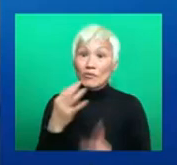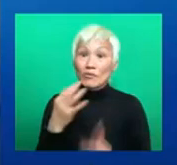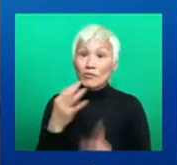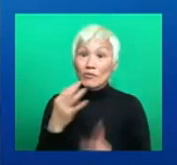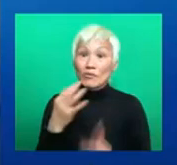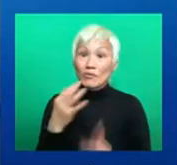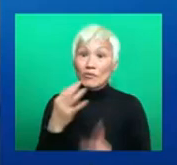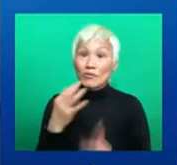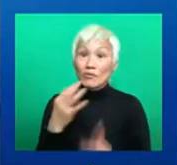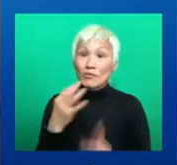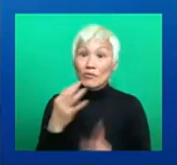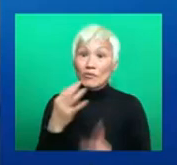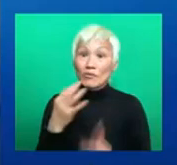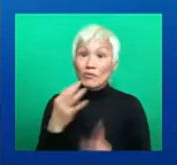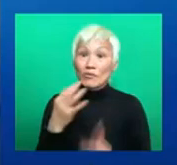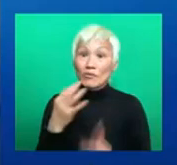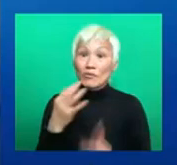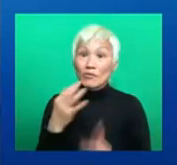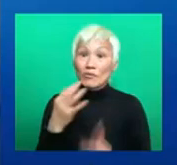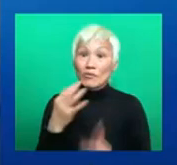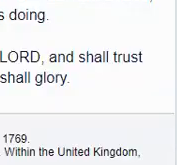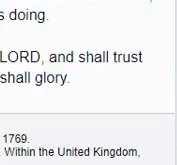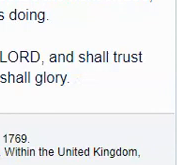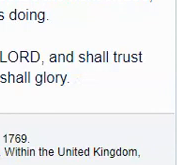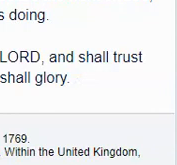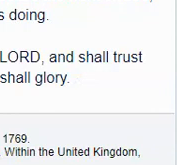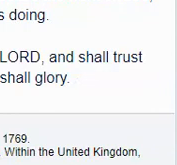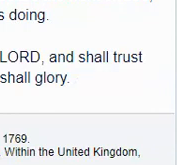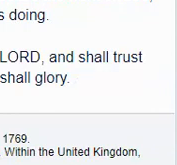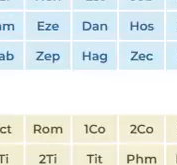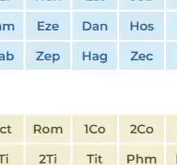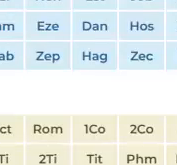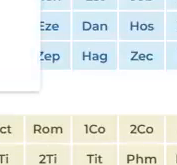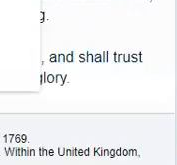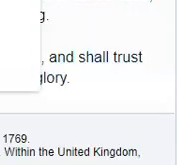so this devil's gonna come with it man let me get another scripture